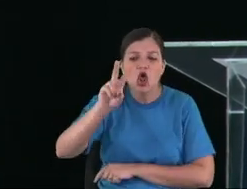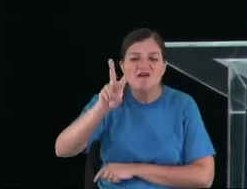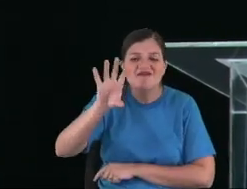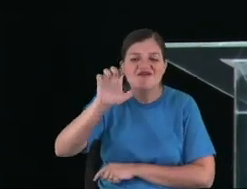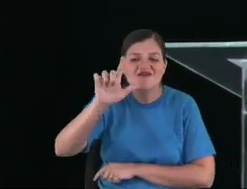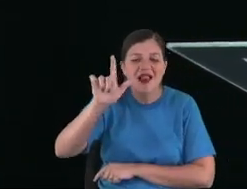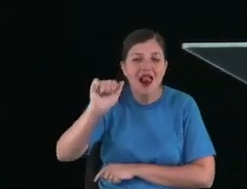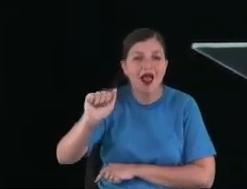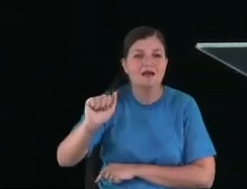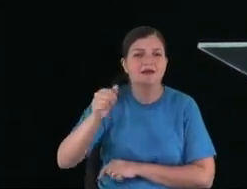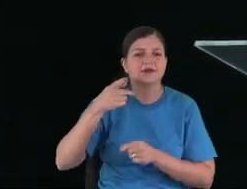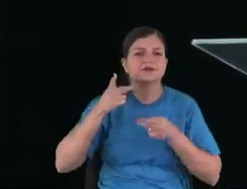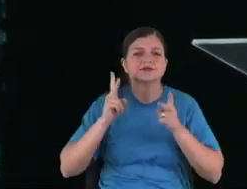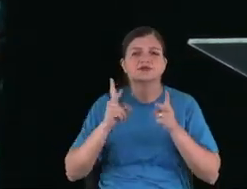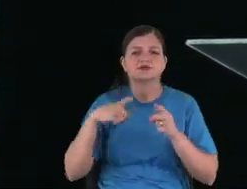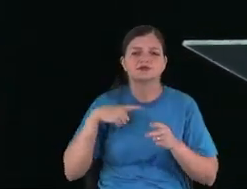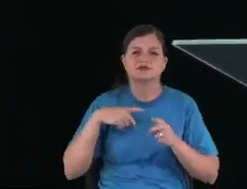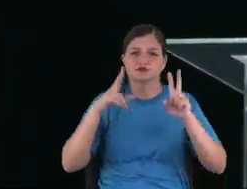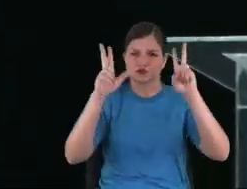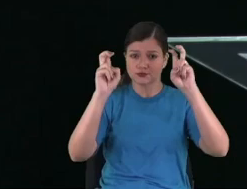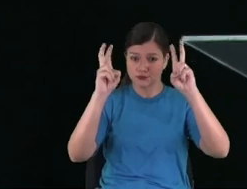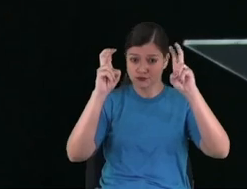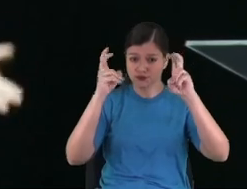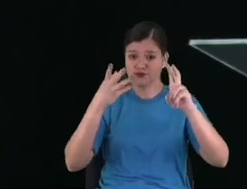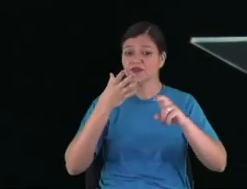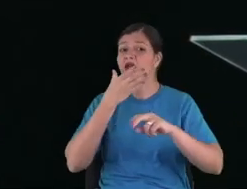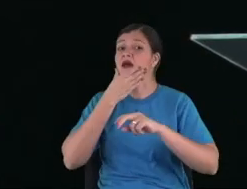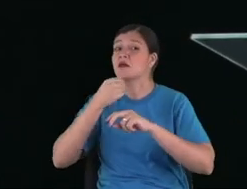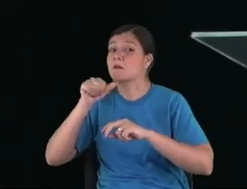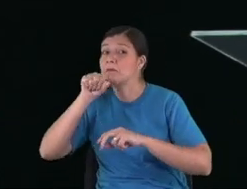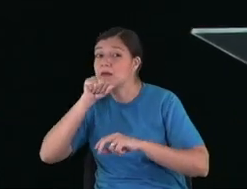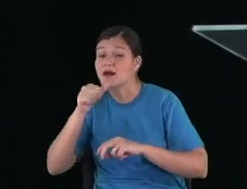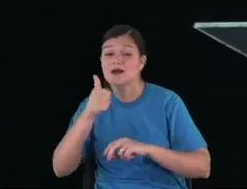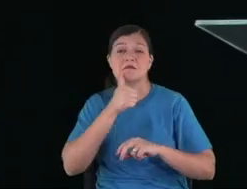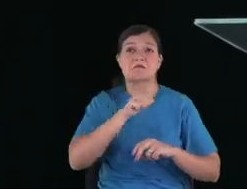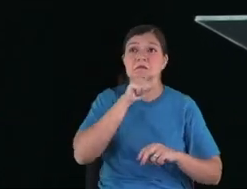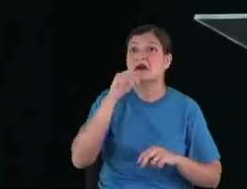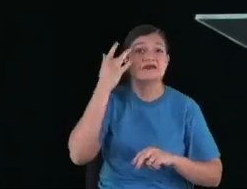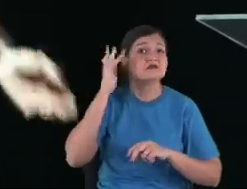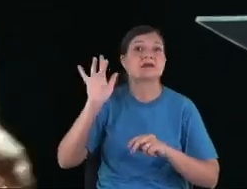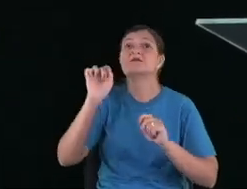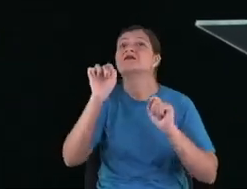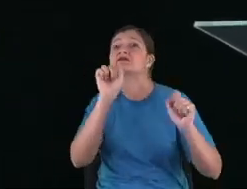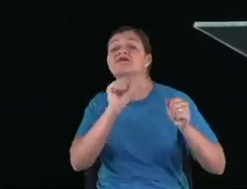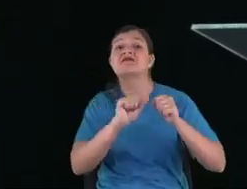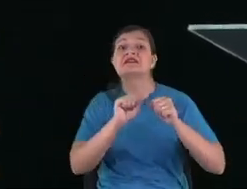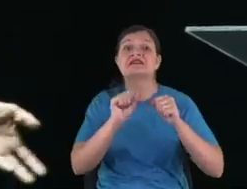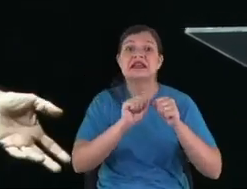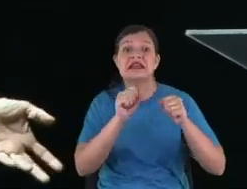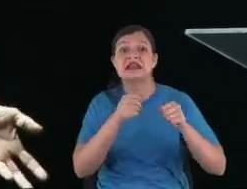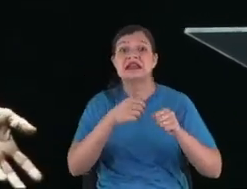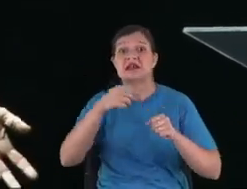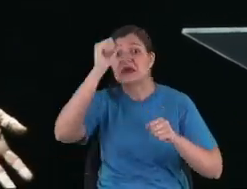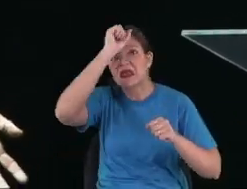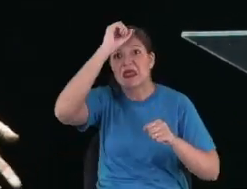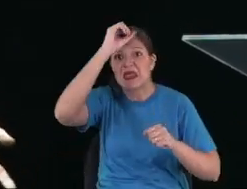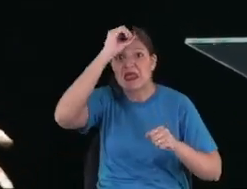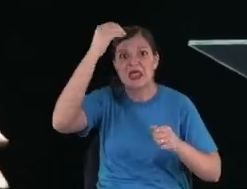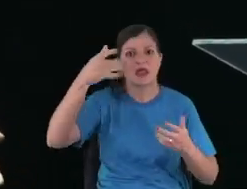The same theme, subject. The fathers, they don't know how to do. Neurotic people,